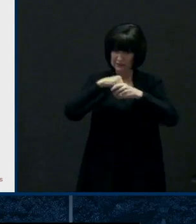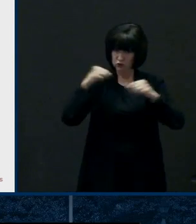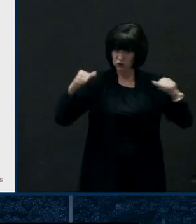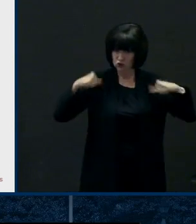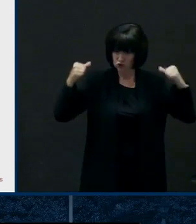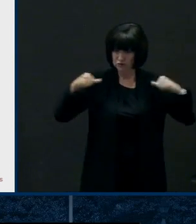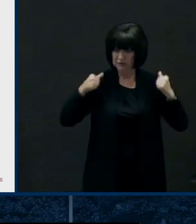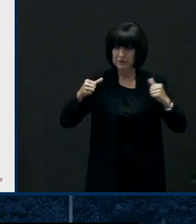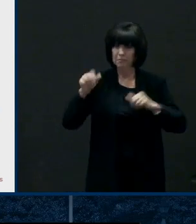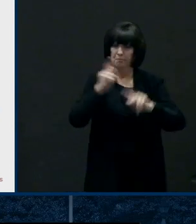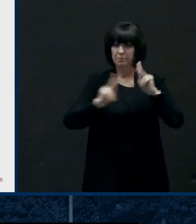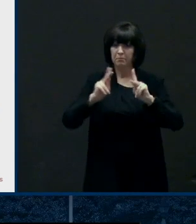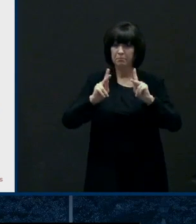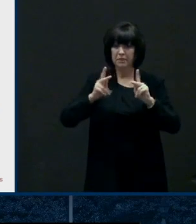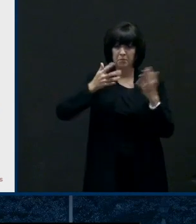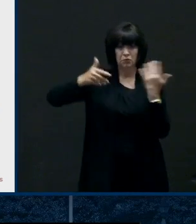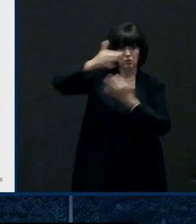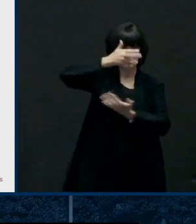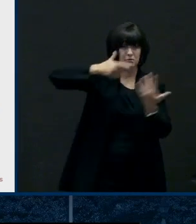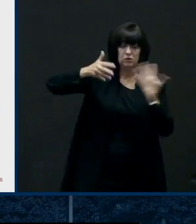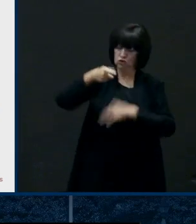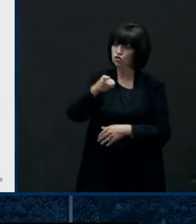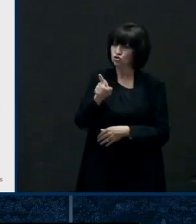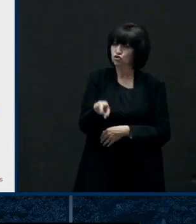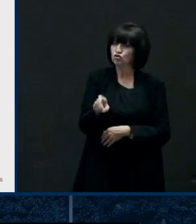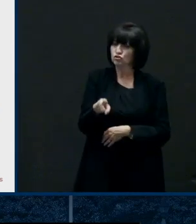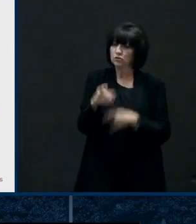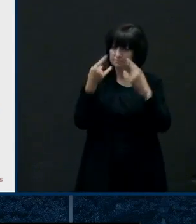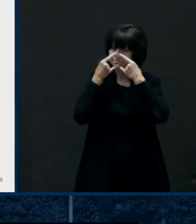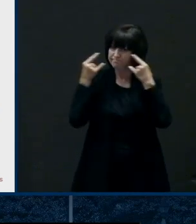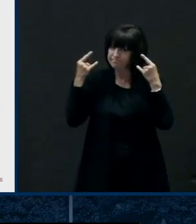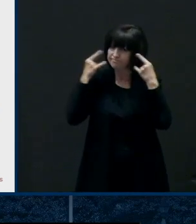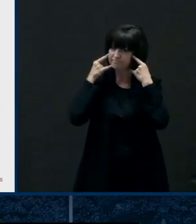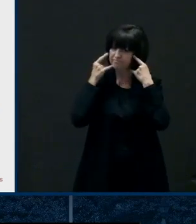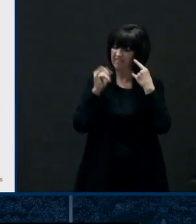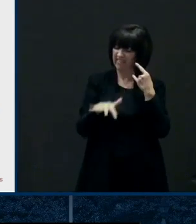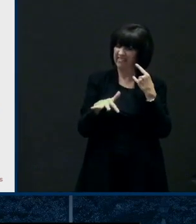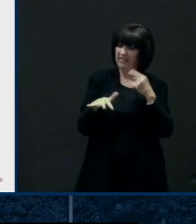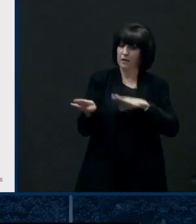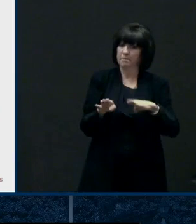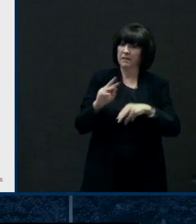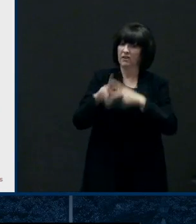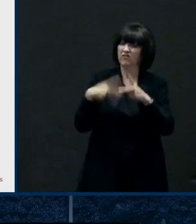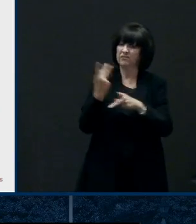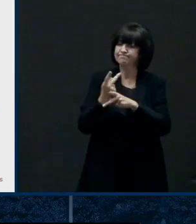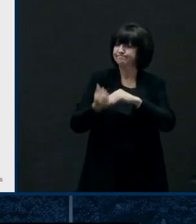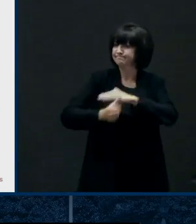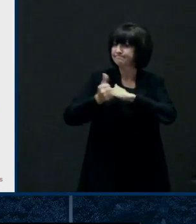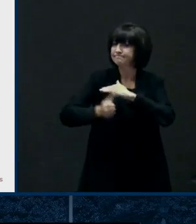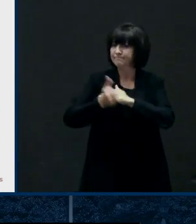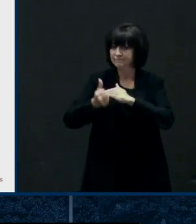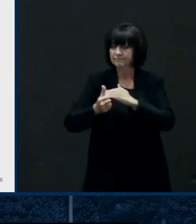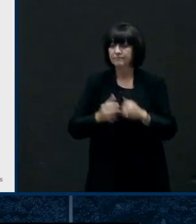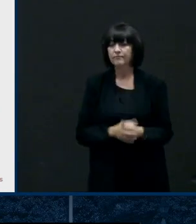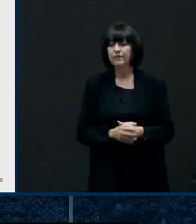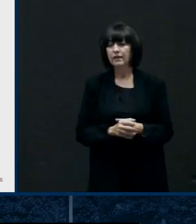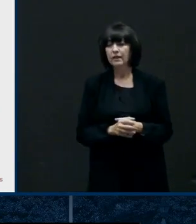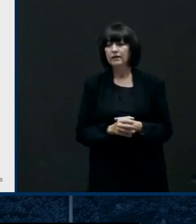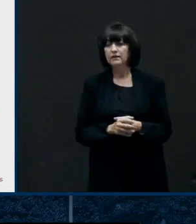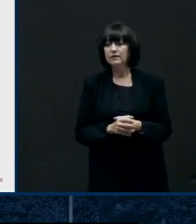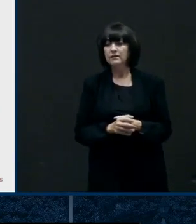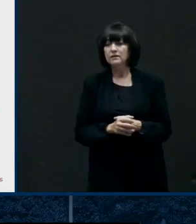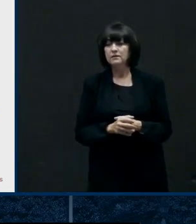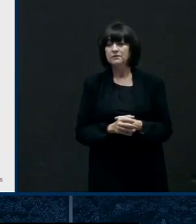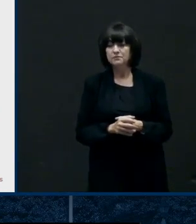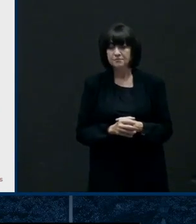risky behavior the world health organization recently came up with a really nice document around um